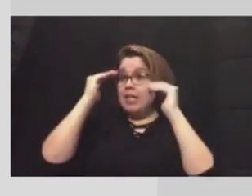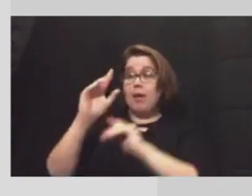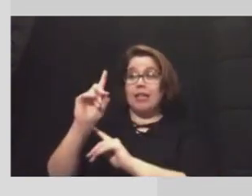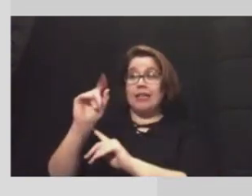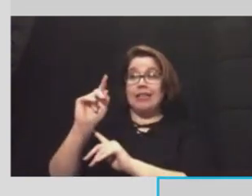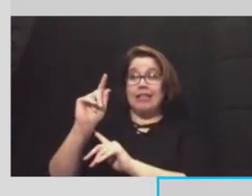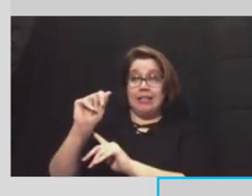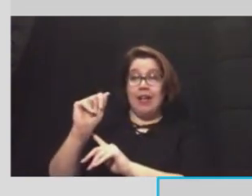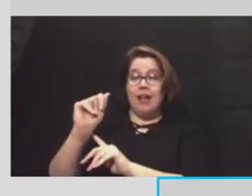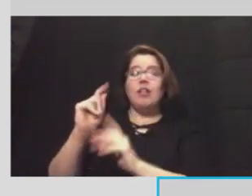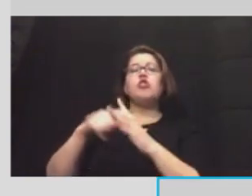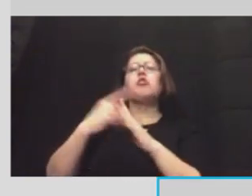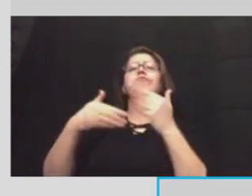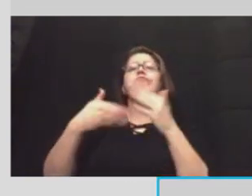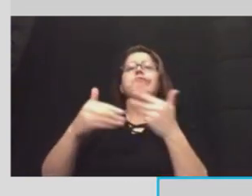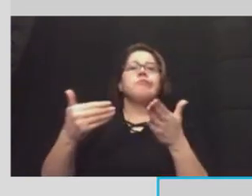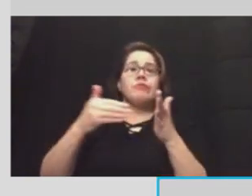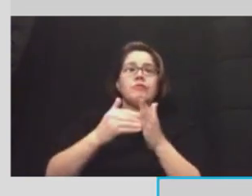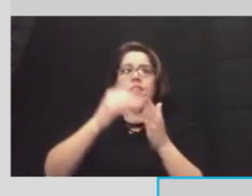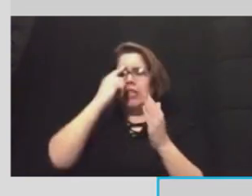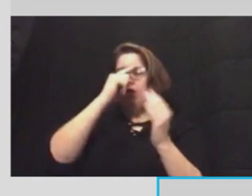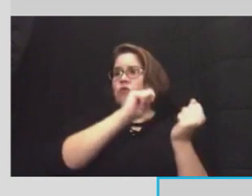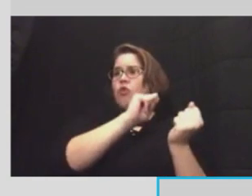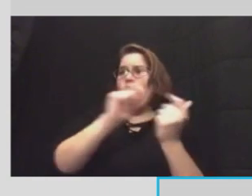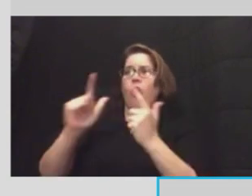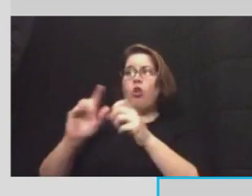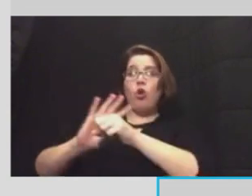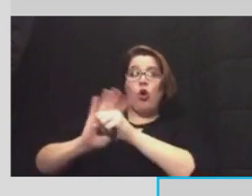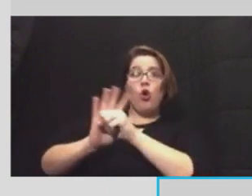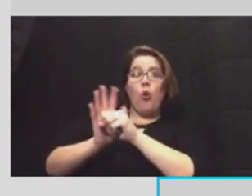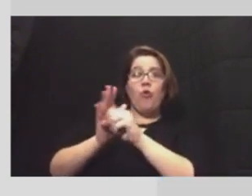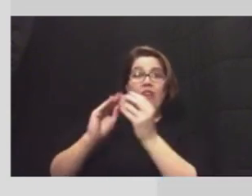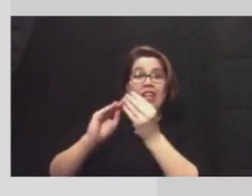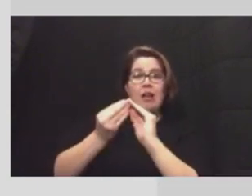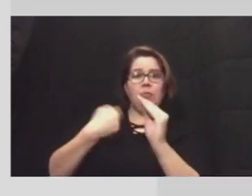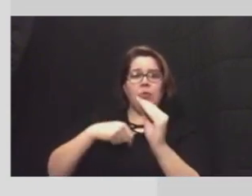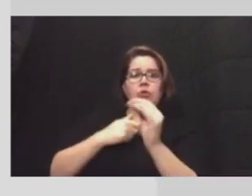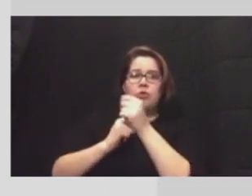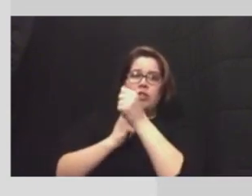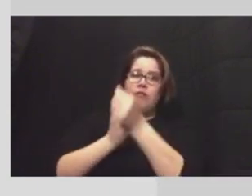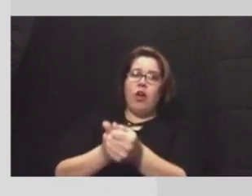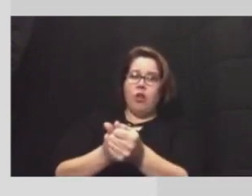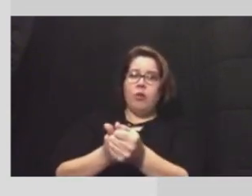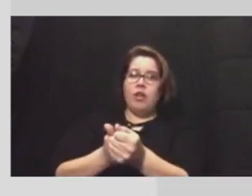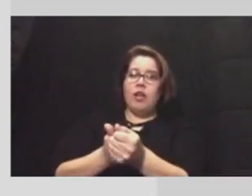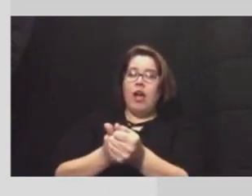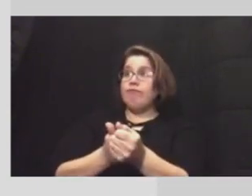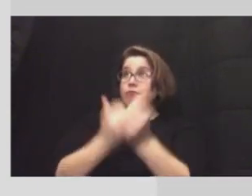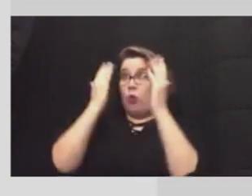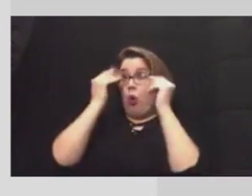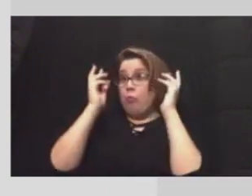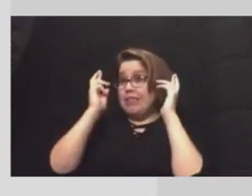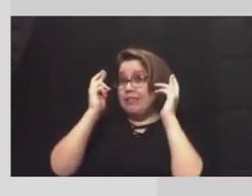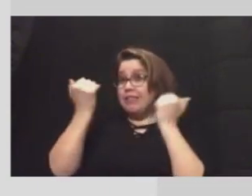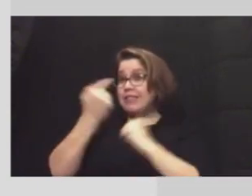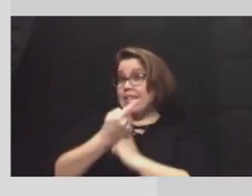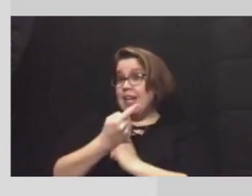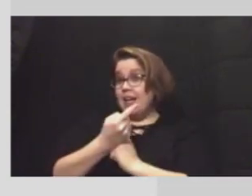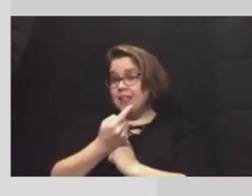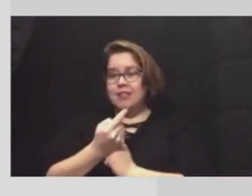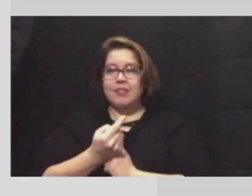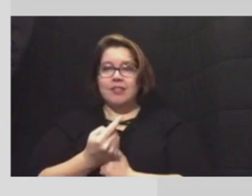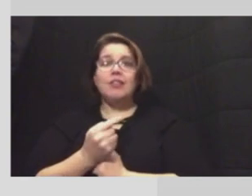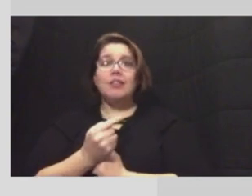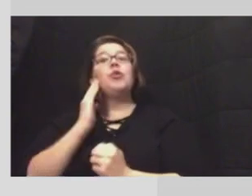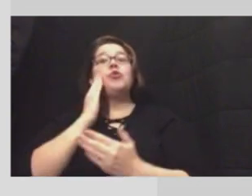start processing again uh for all of our code of date covid data that we've been tracking uh today uh so we will have